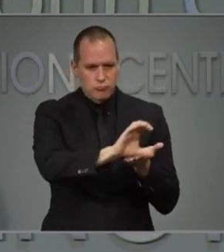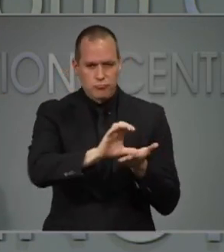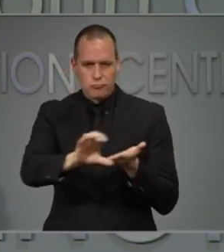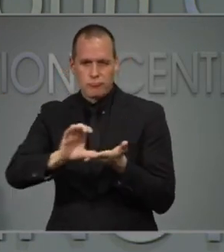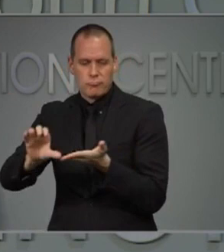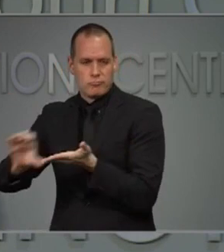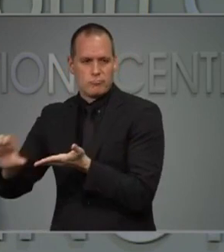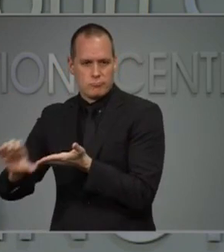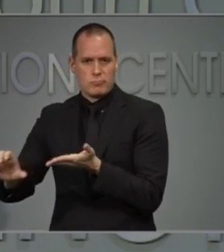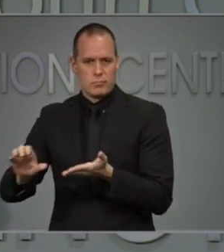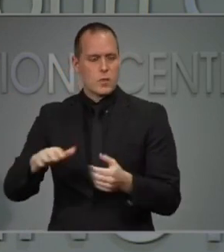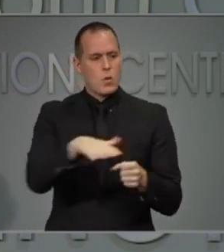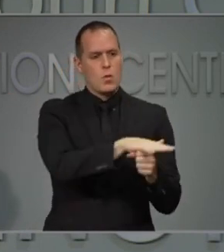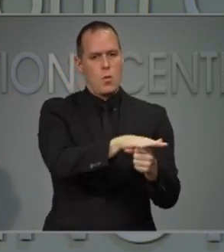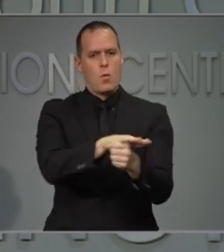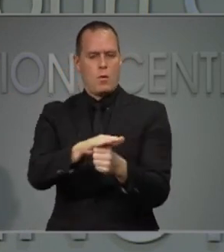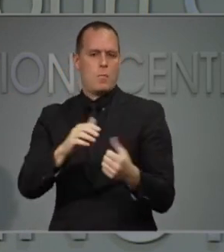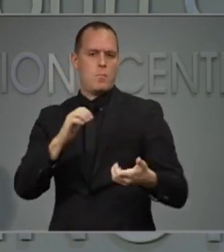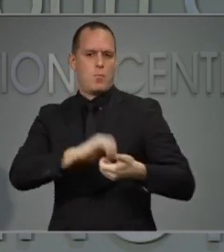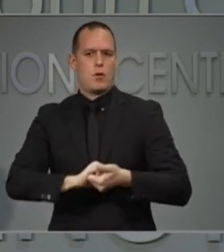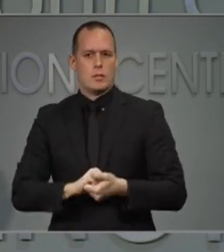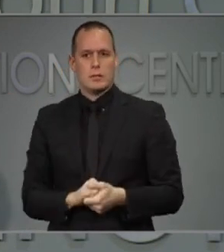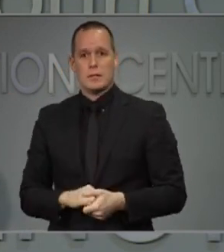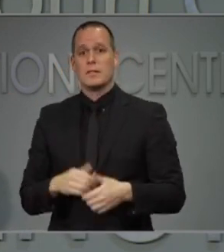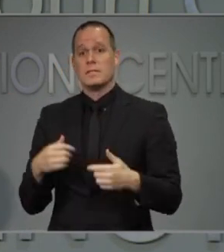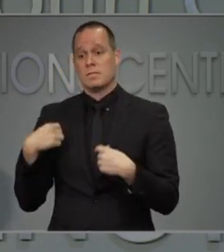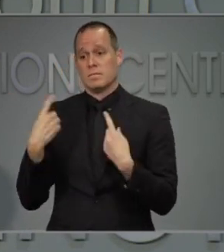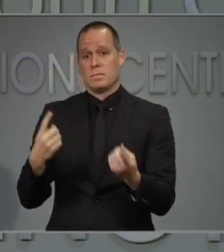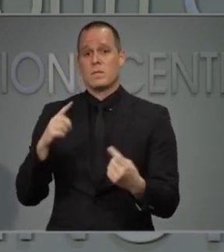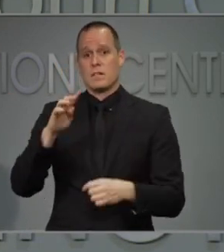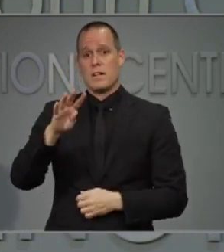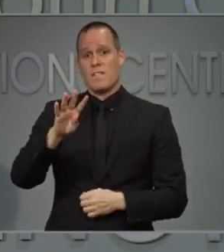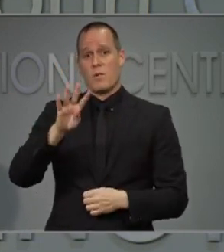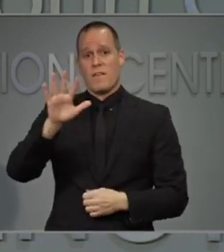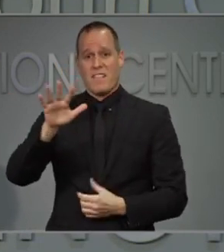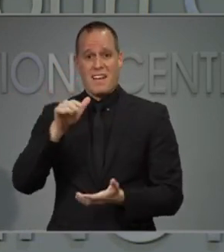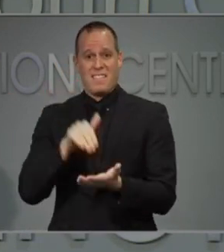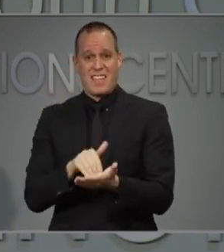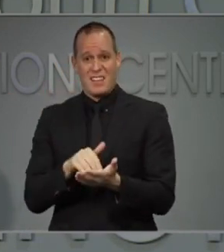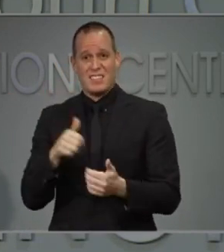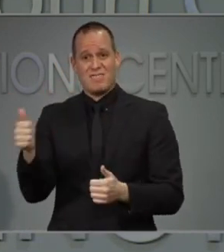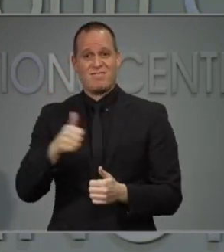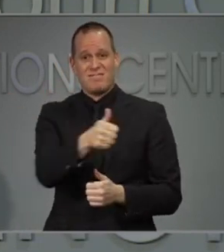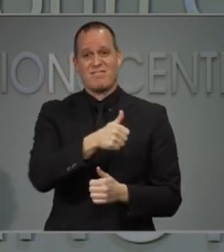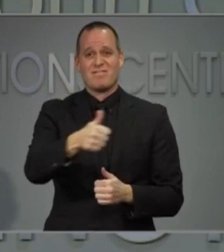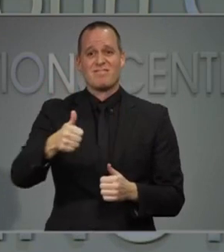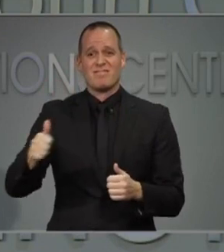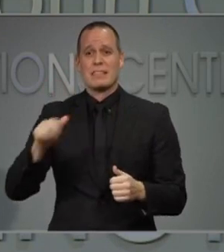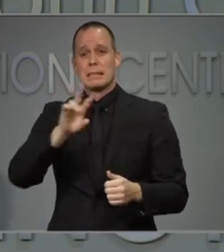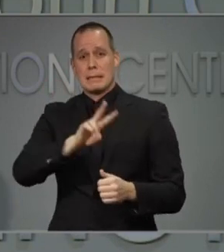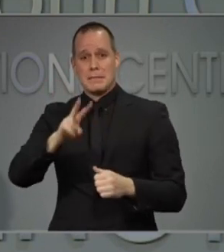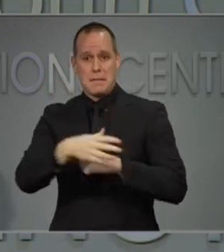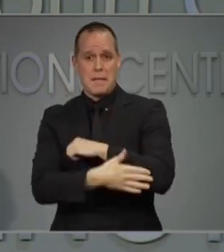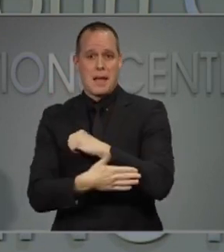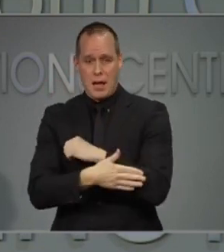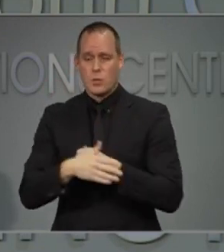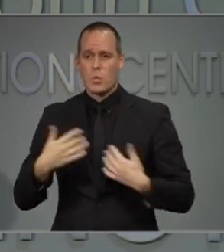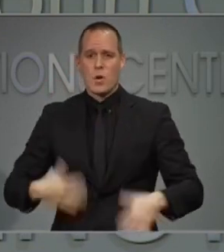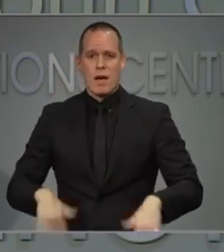They conducted 242 missions, traveling over 45,000 miles to 77 counties,